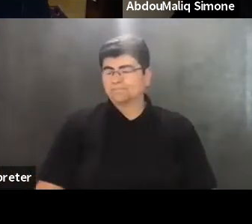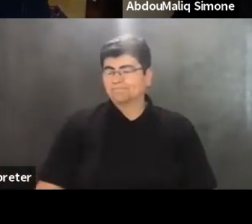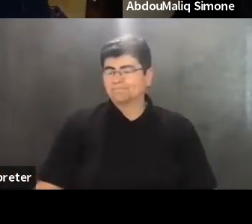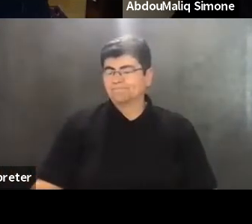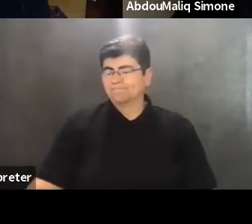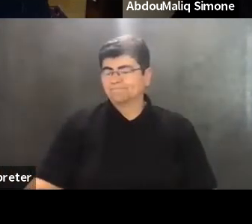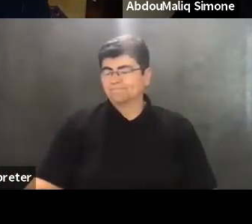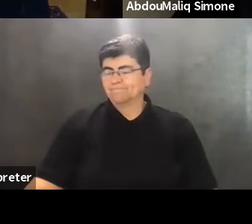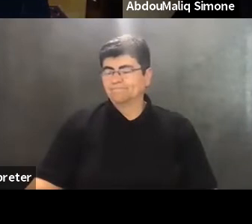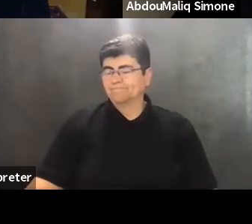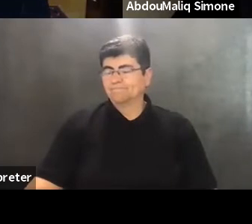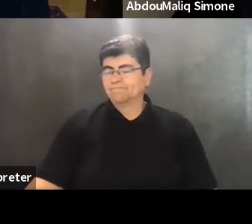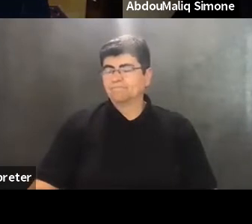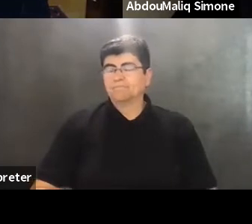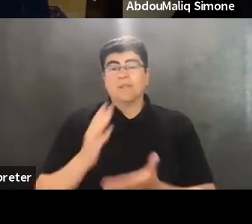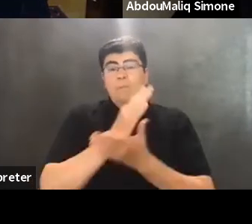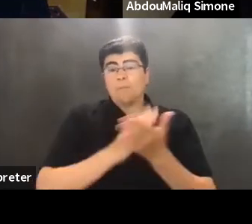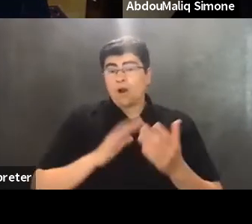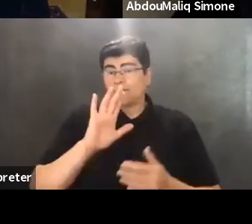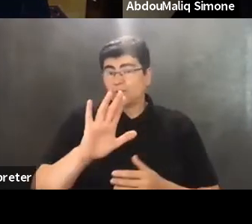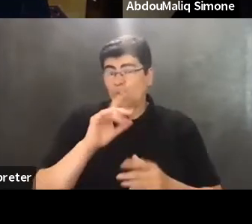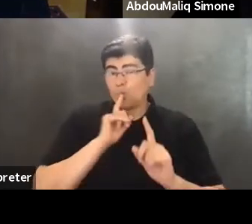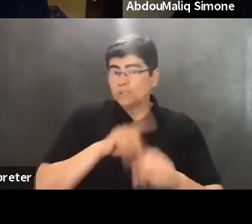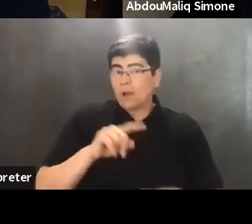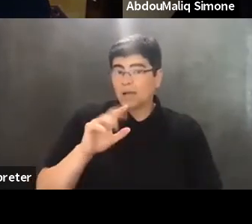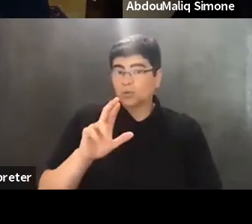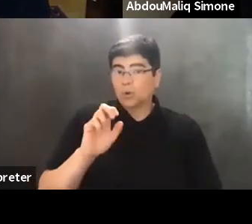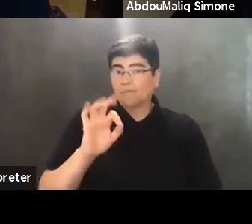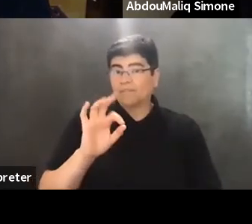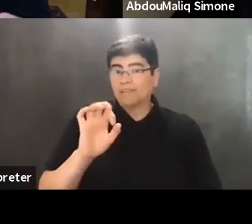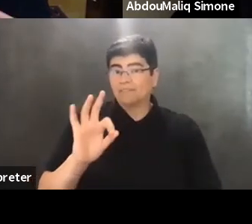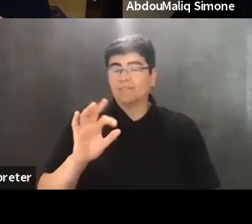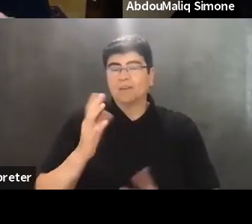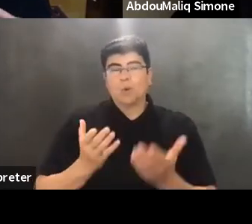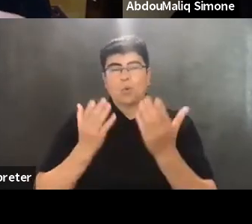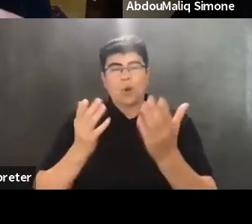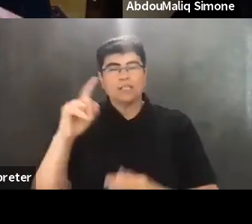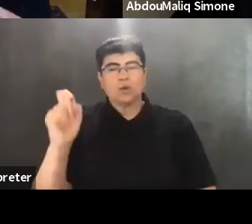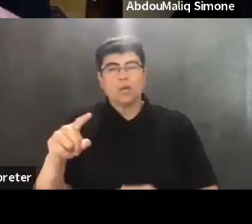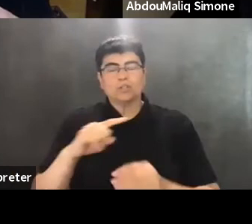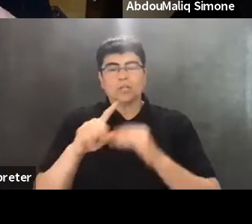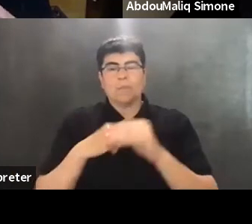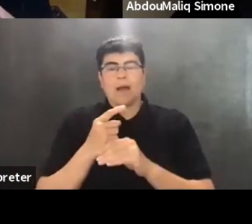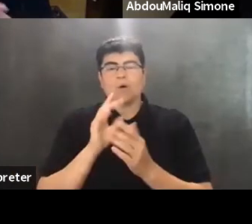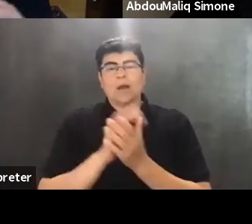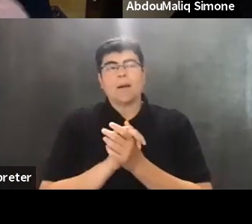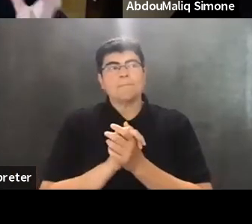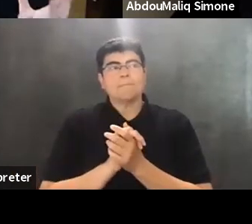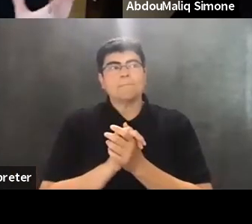partially your response, Rafif, you know, raises the question about the, um,